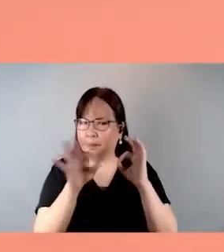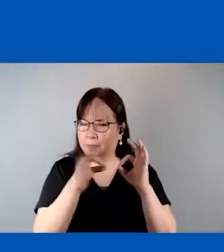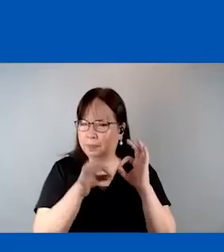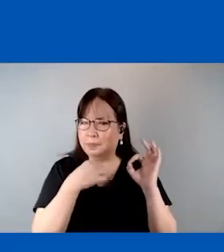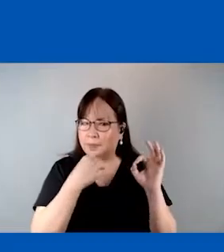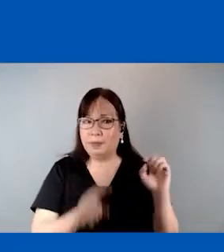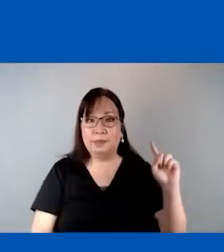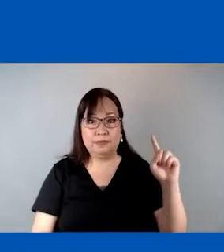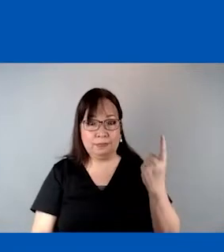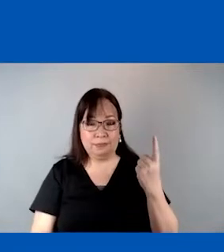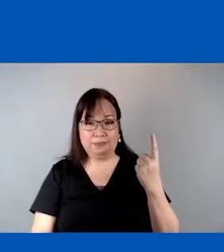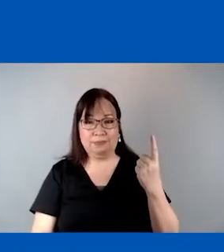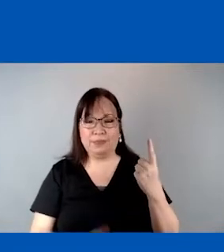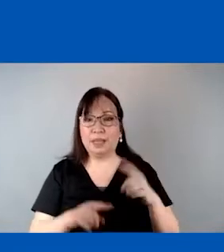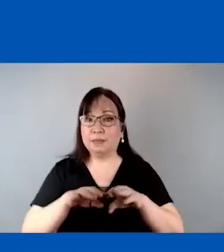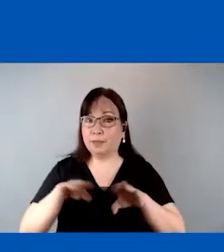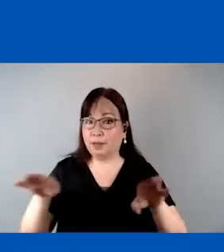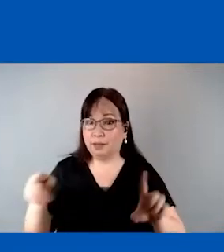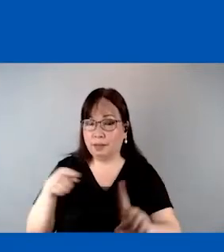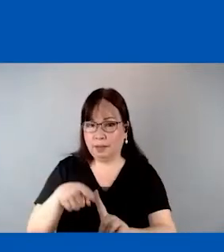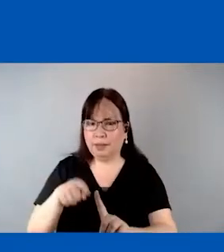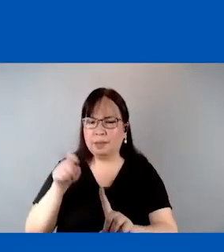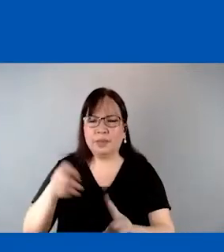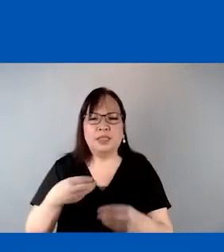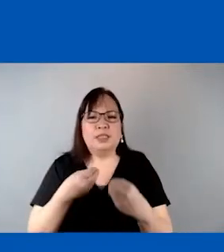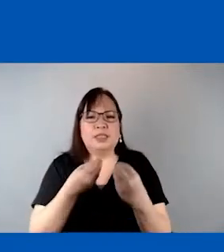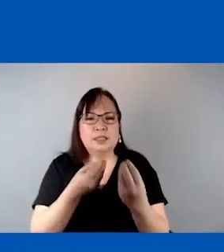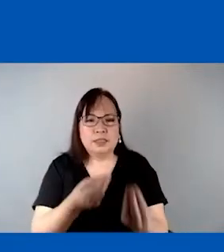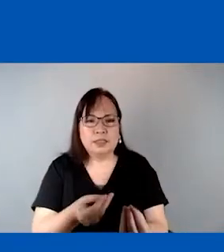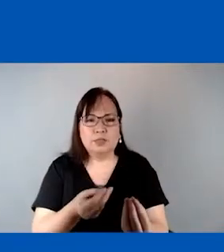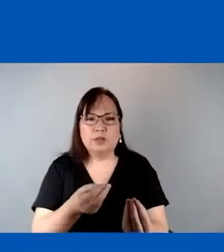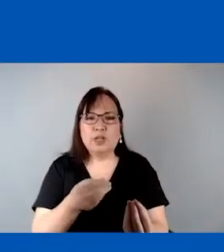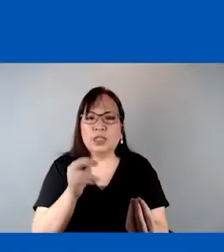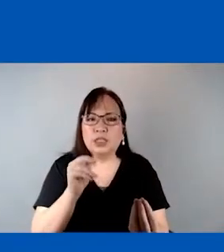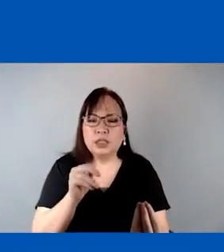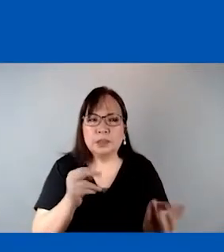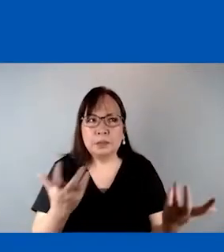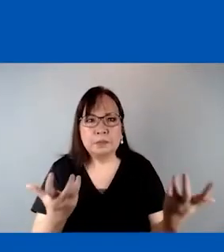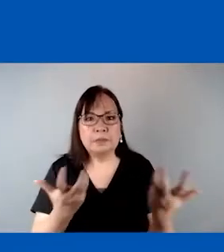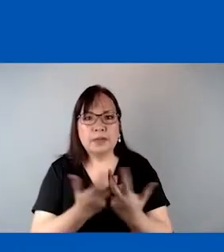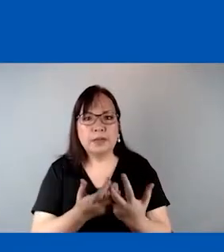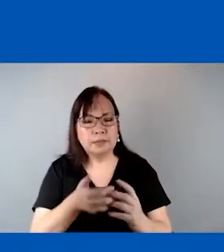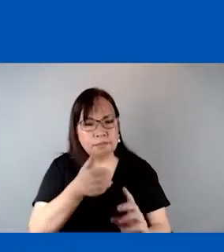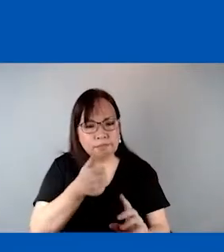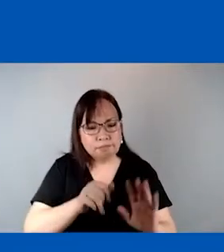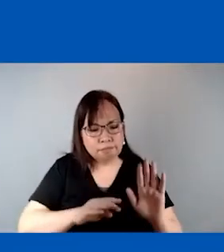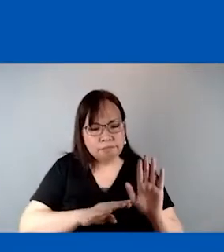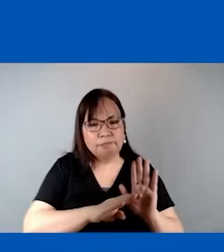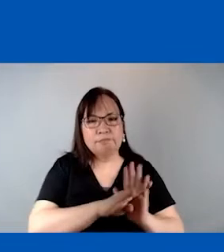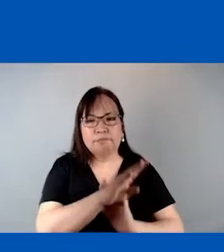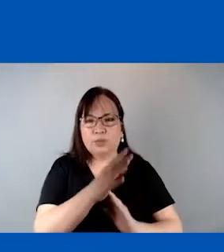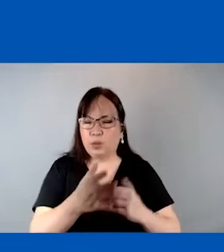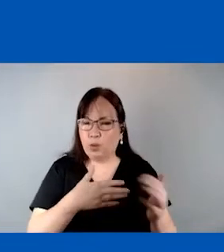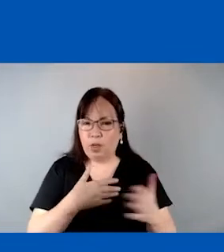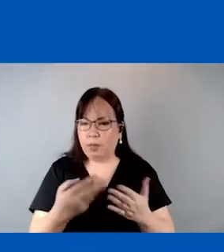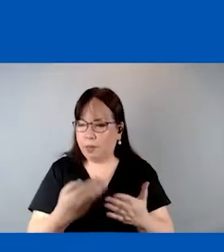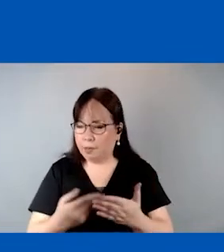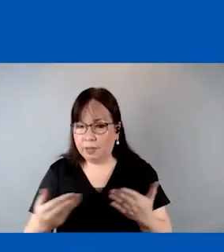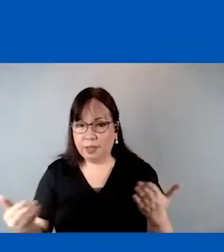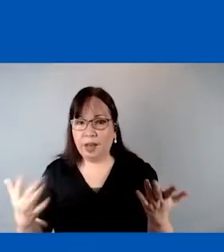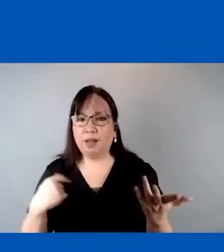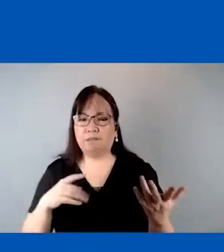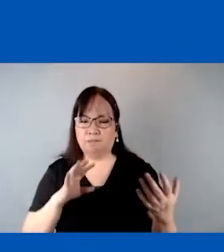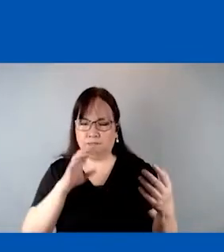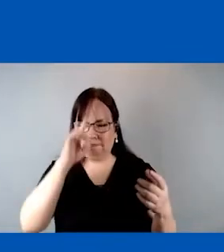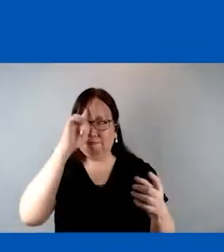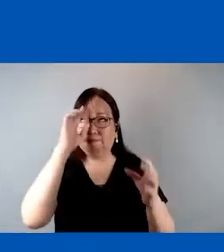said, First, the child must be given the means requisite for its normal development, both materially